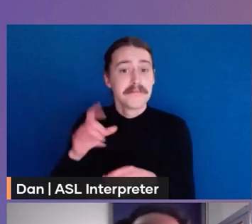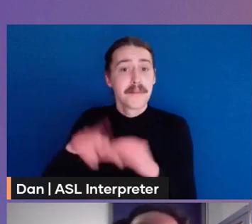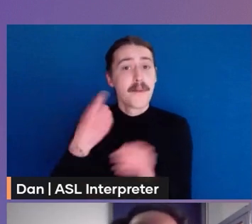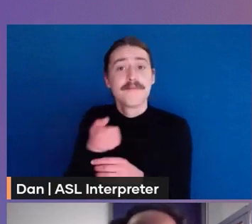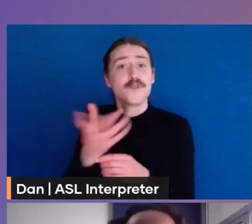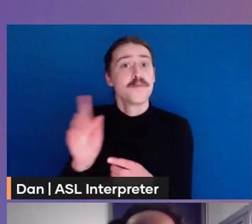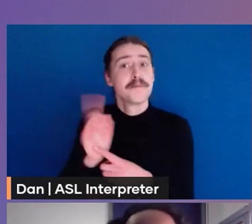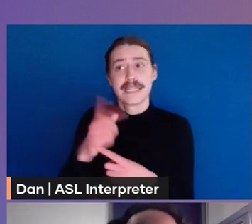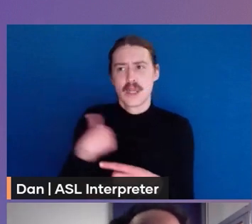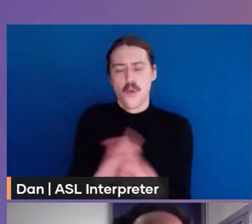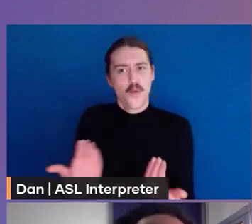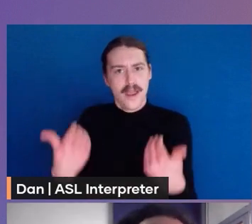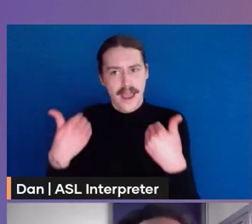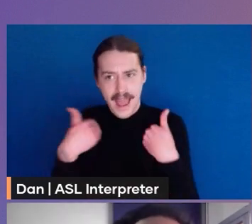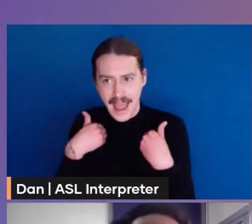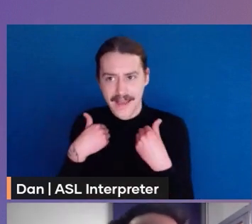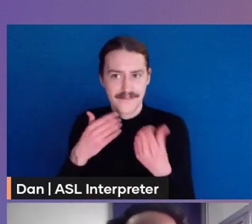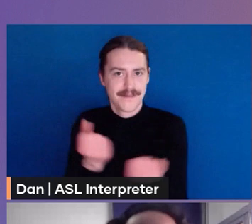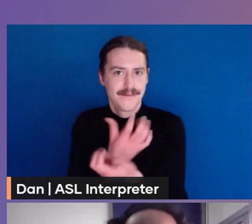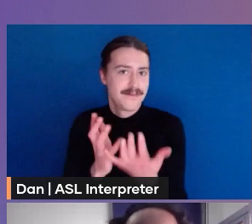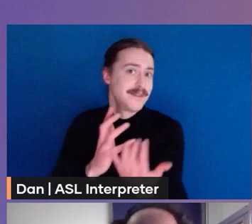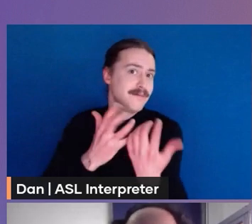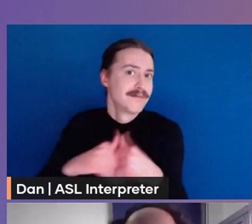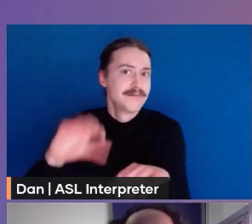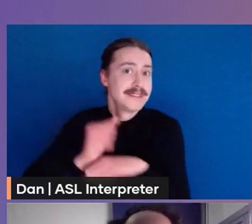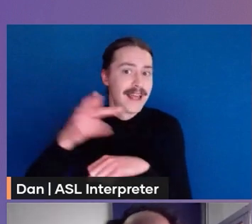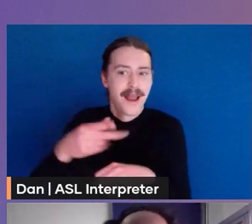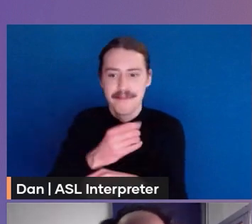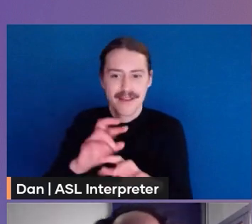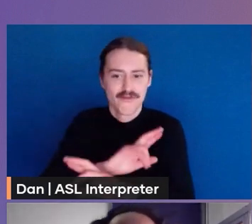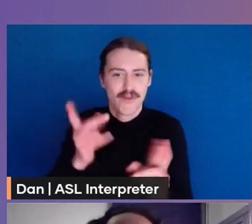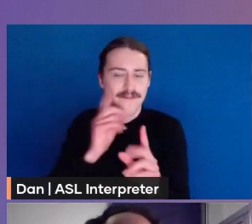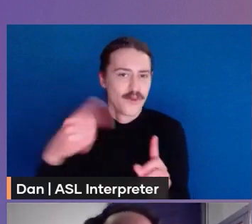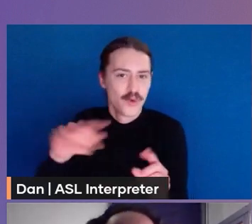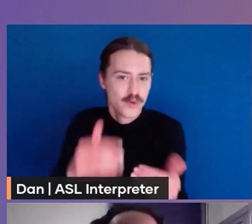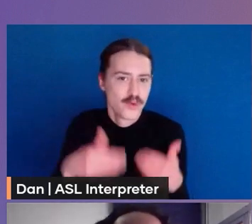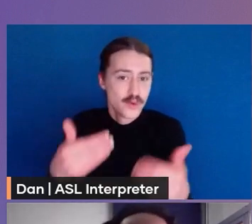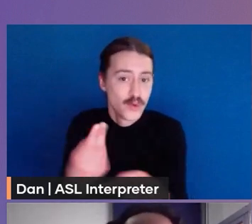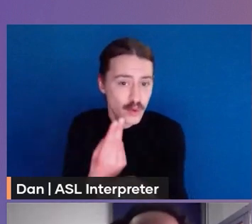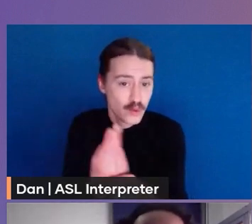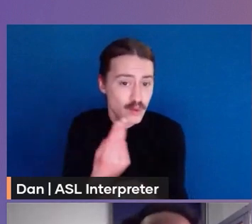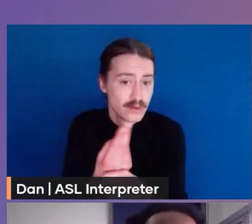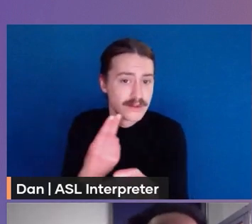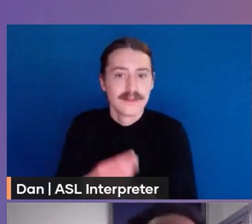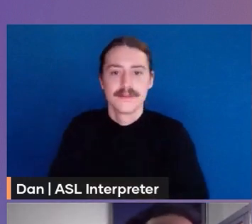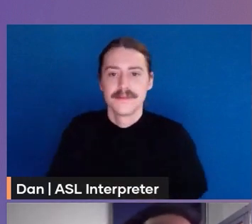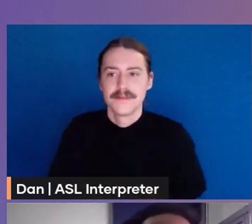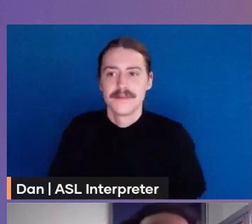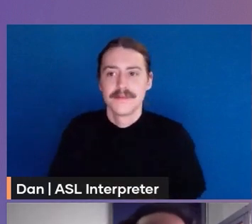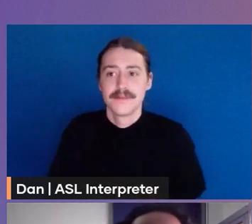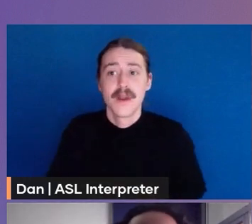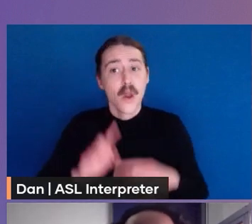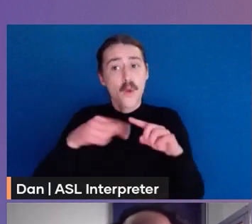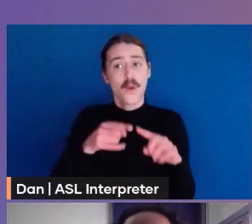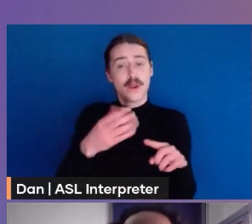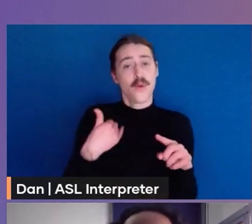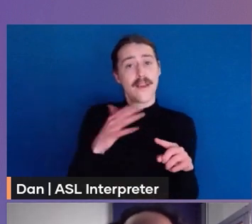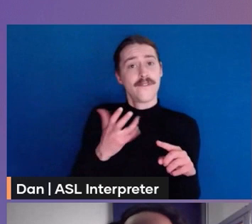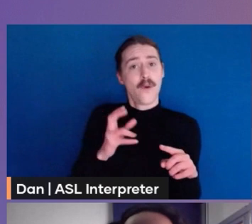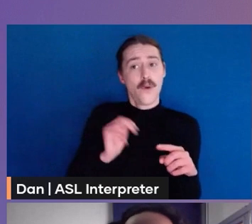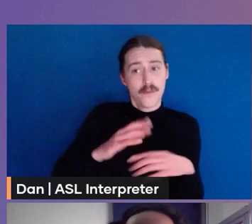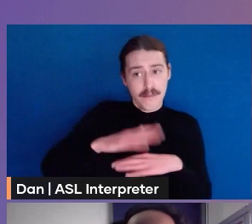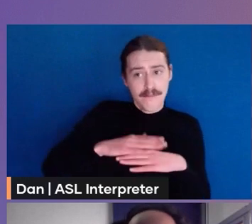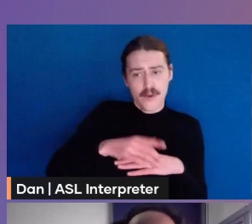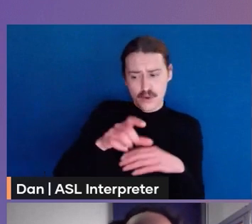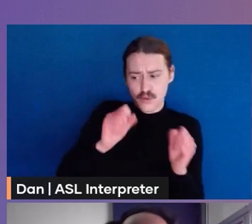When you are doing like vanilla Terraform, it's easy to not follow the good practices that I have mentioned before. In the VPC